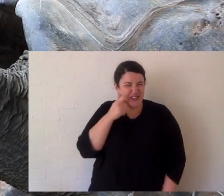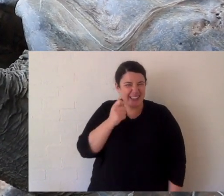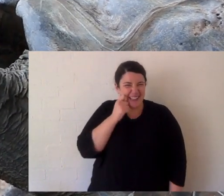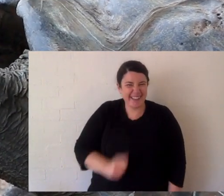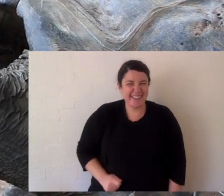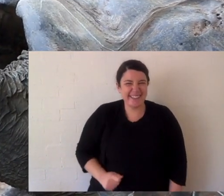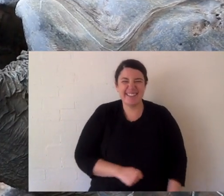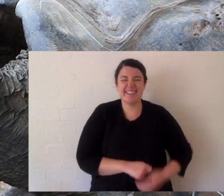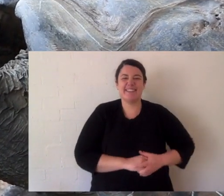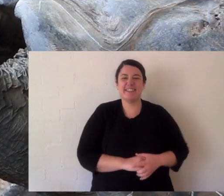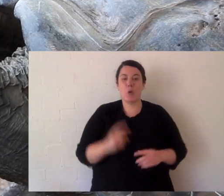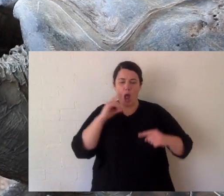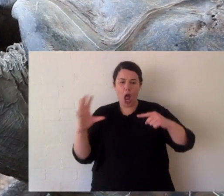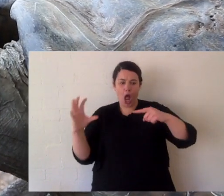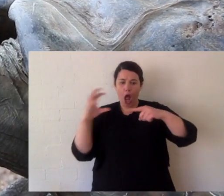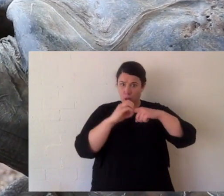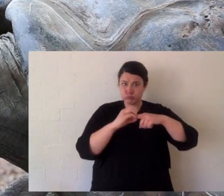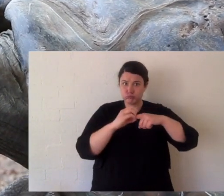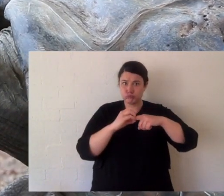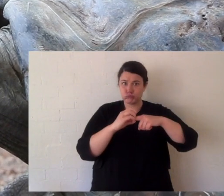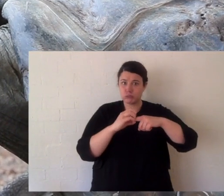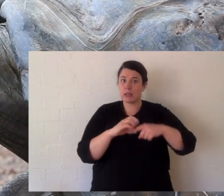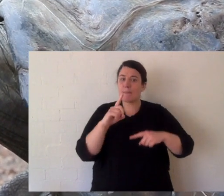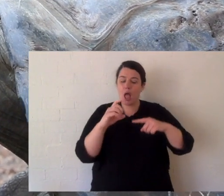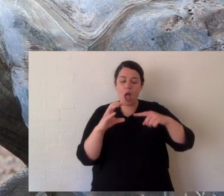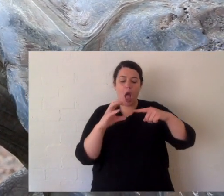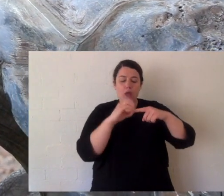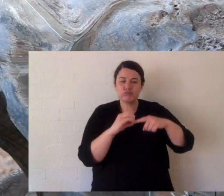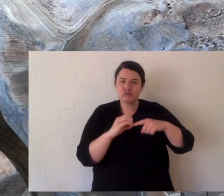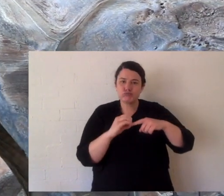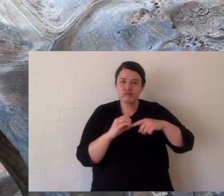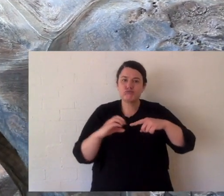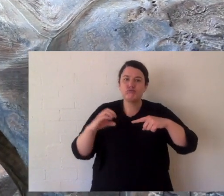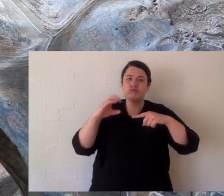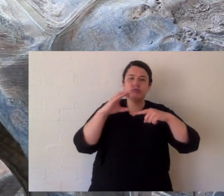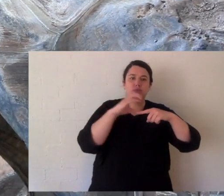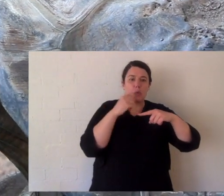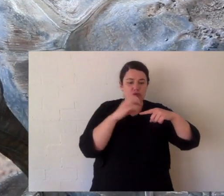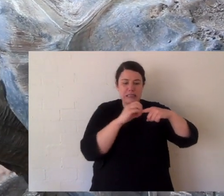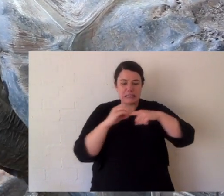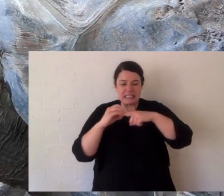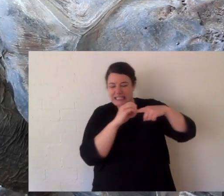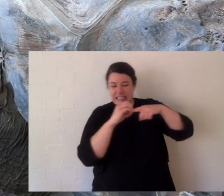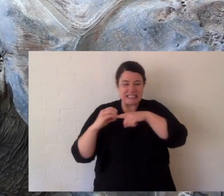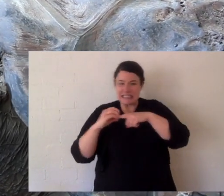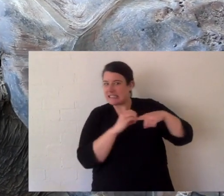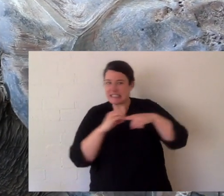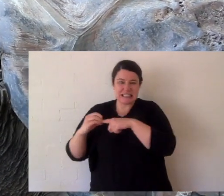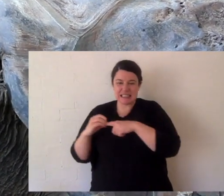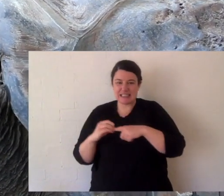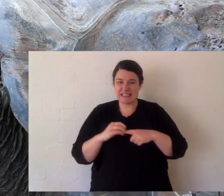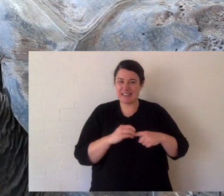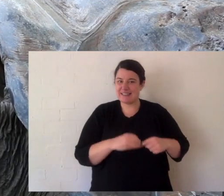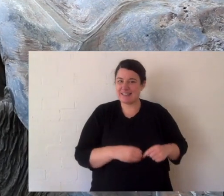He's cheeky. When he bites, he can bite right through it, but he bites a little bit, because he wants to take it from me. No!